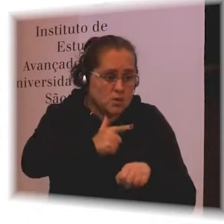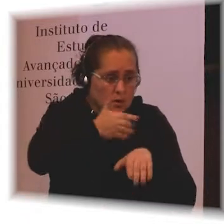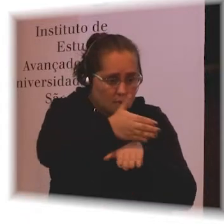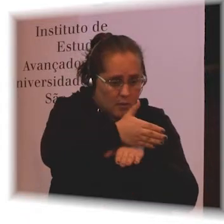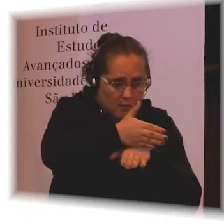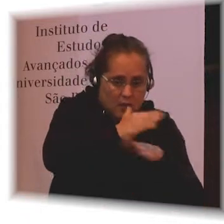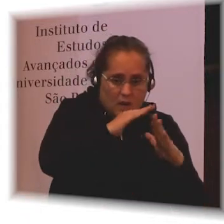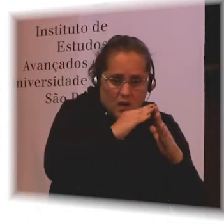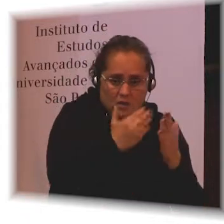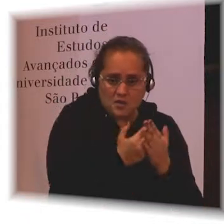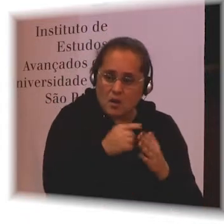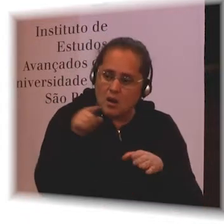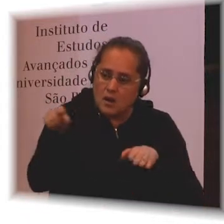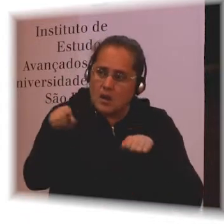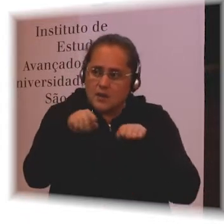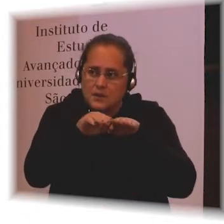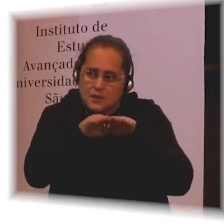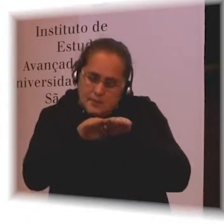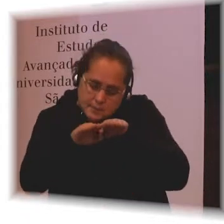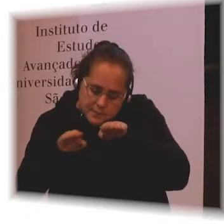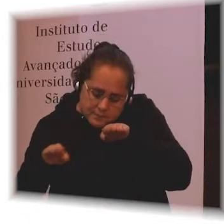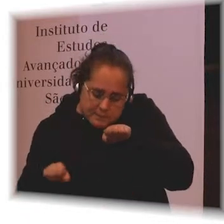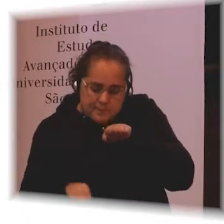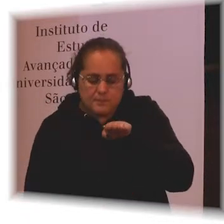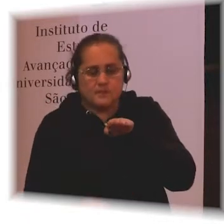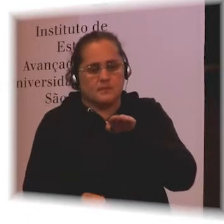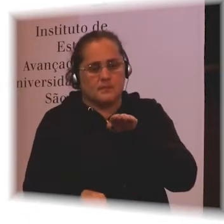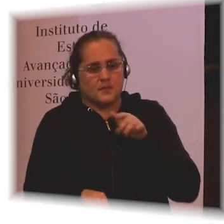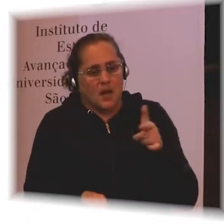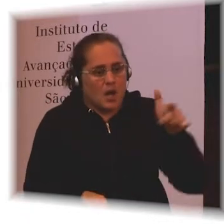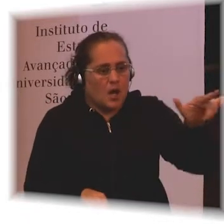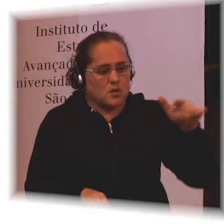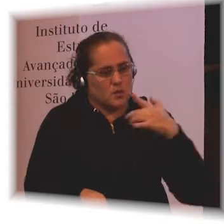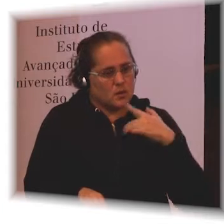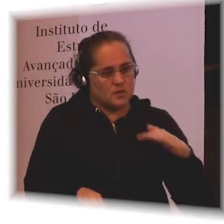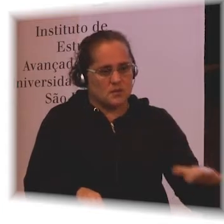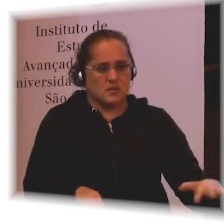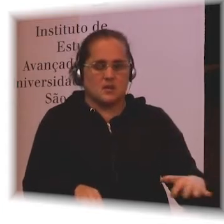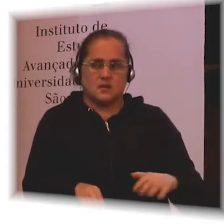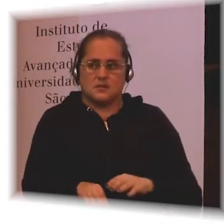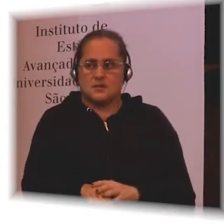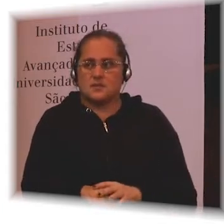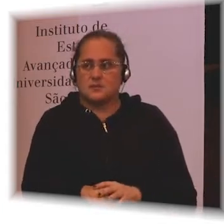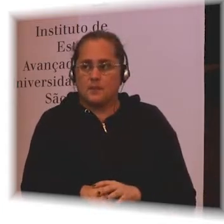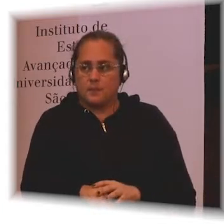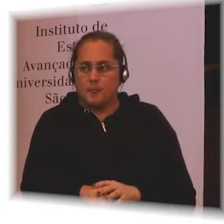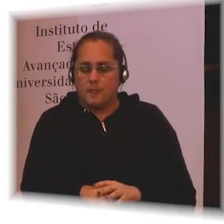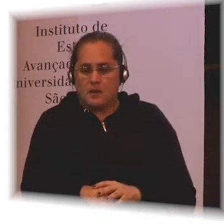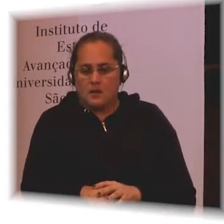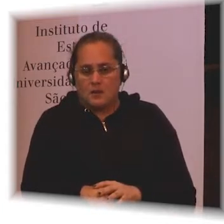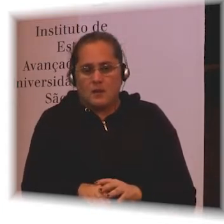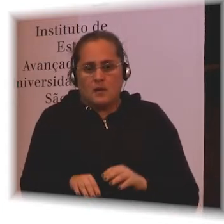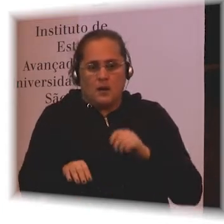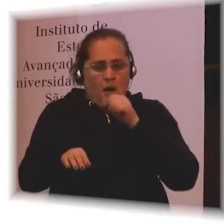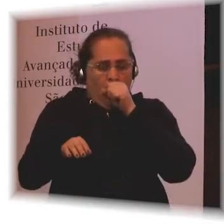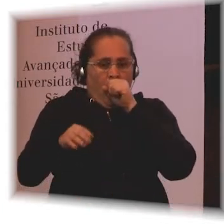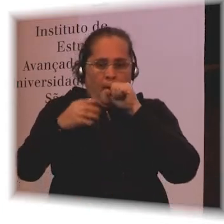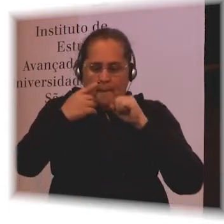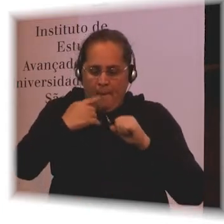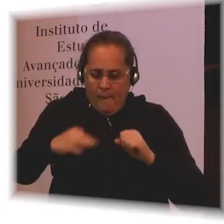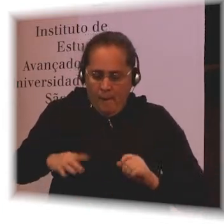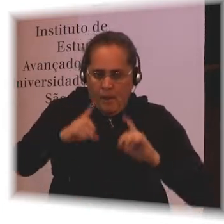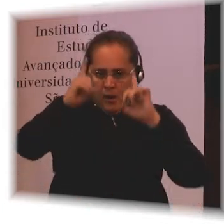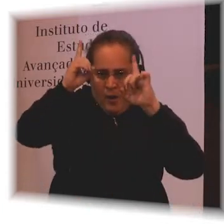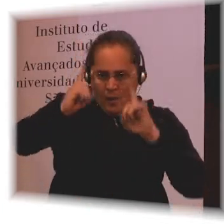varied a lot by impairment type. So the children with intellectual impairments were least likely to go to school. And this is